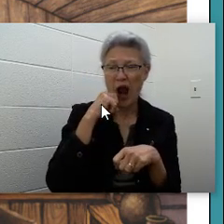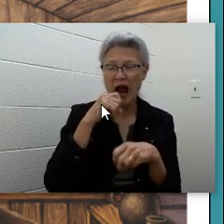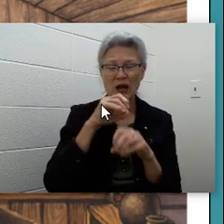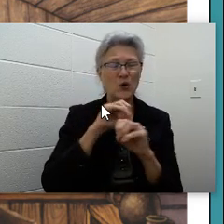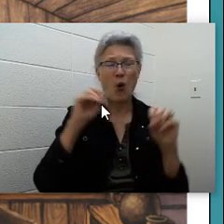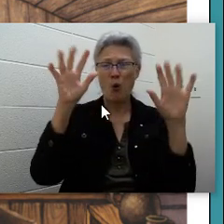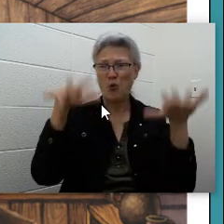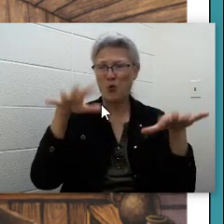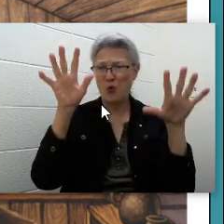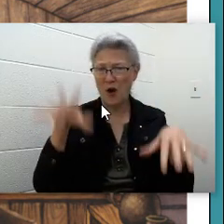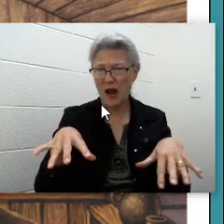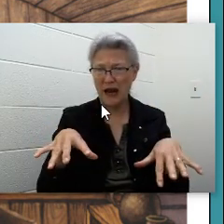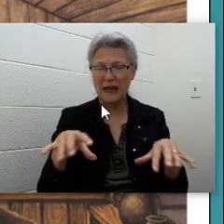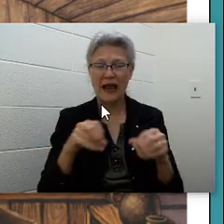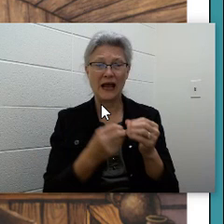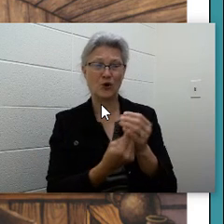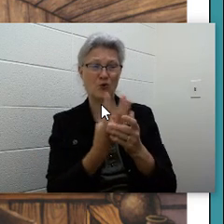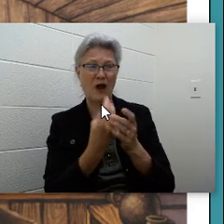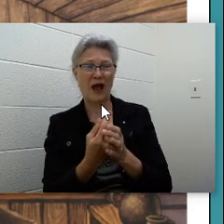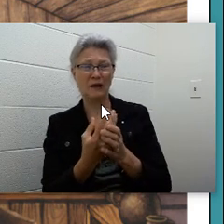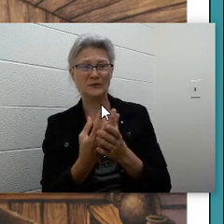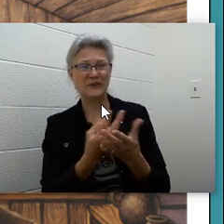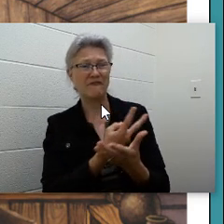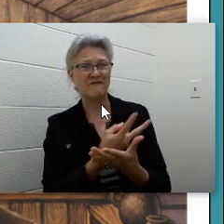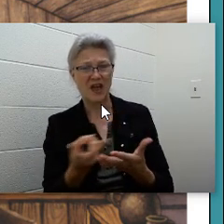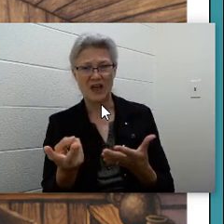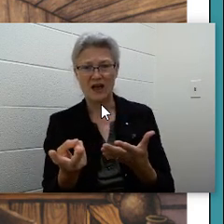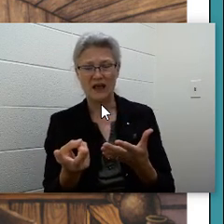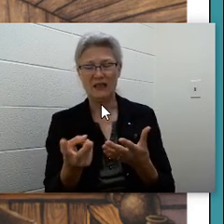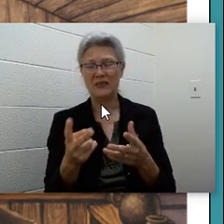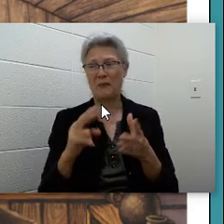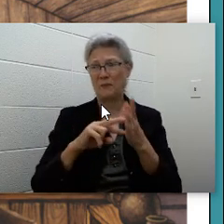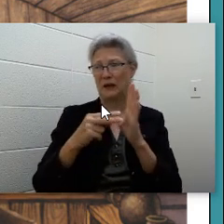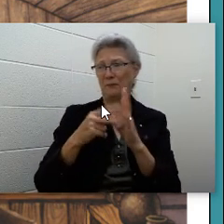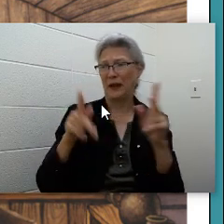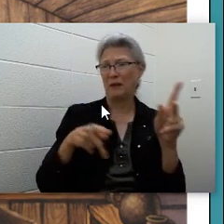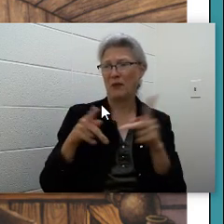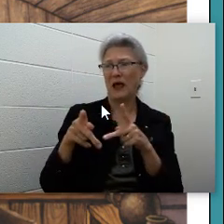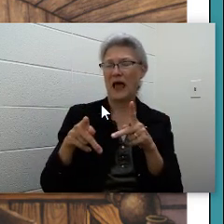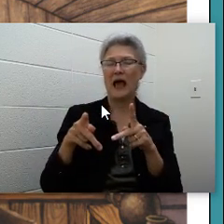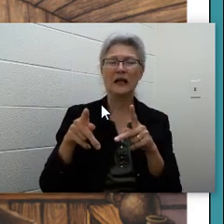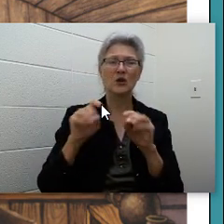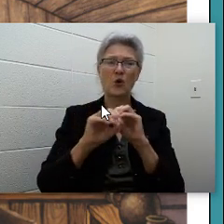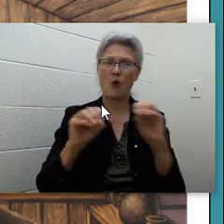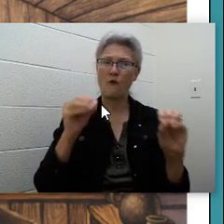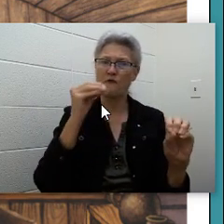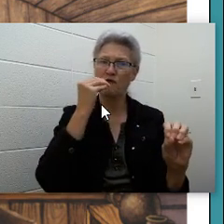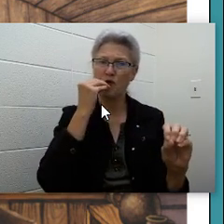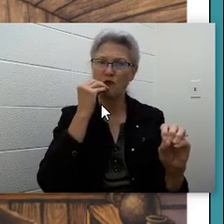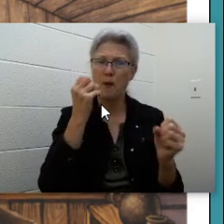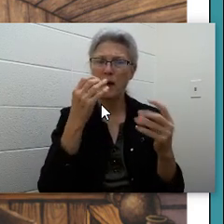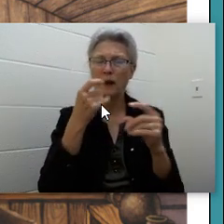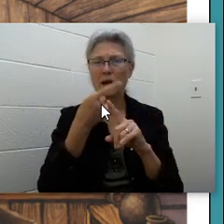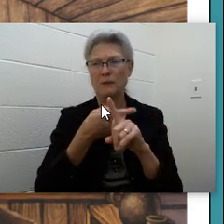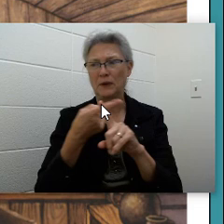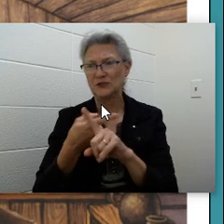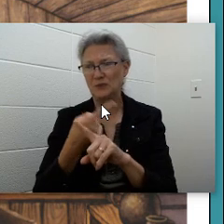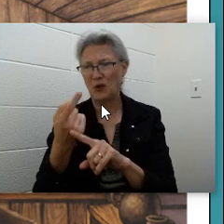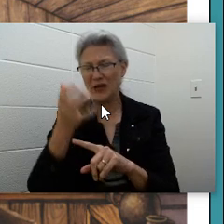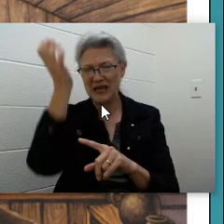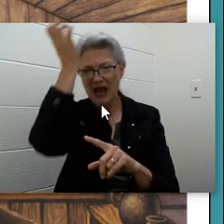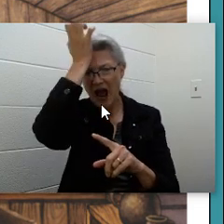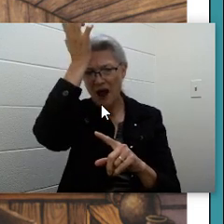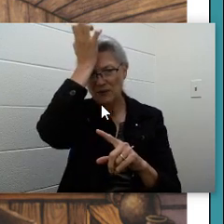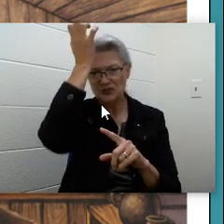worms and devastating crop failures that meant people had nothing to eat for months but cabbage and potatoes.